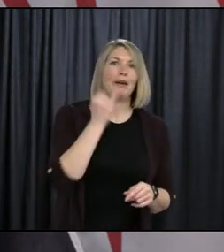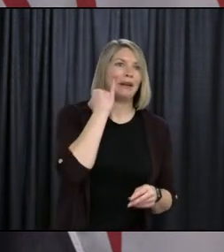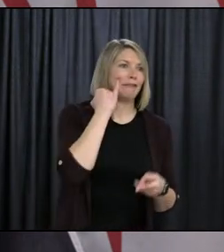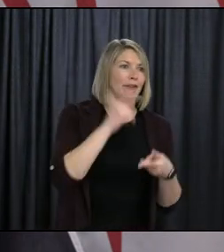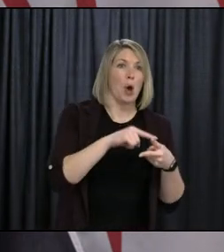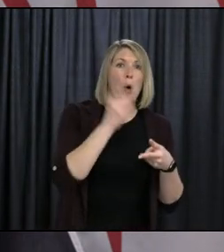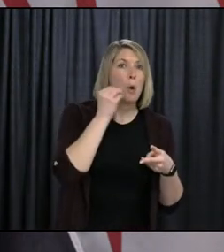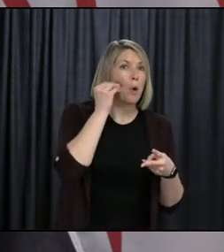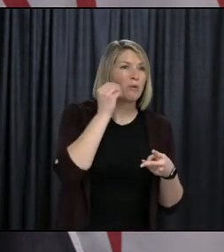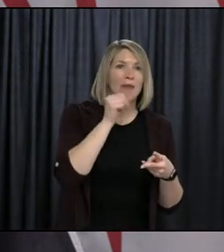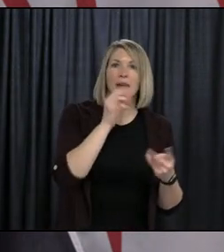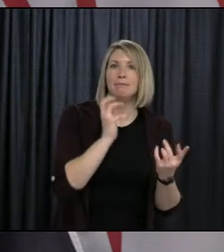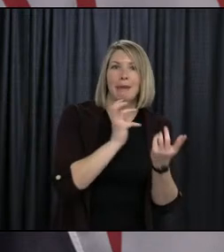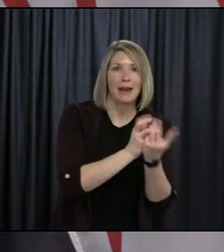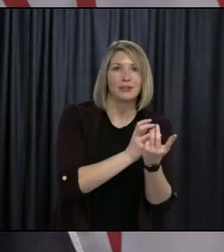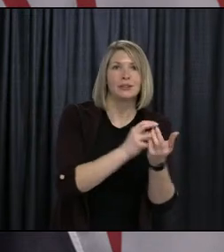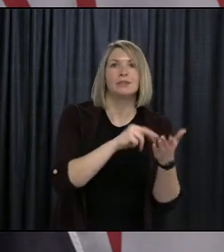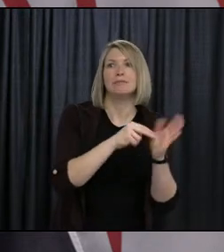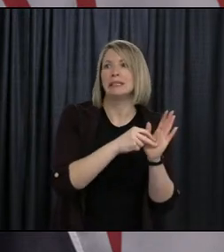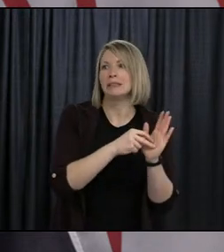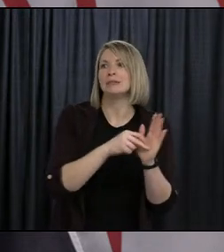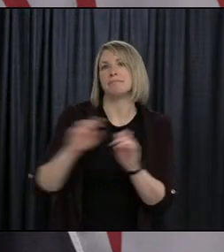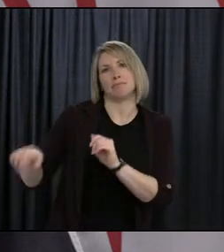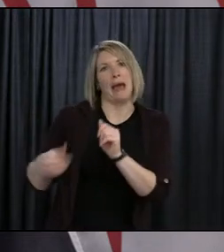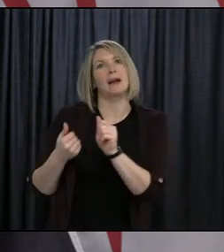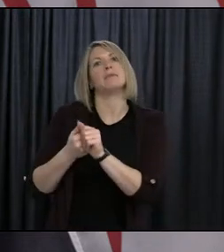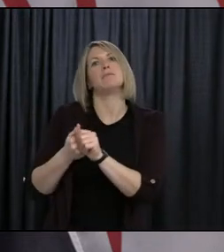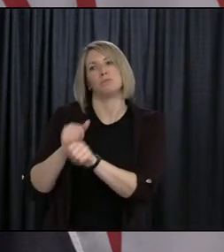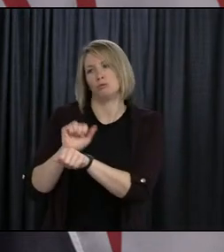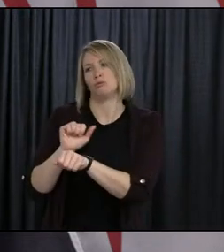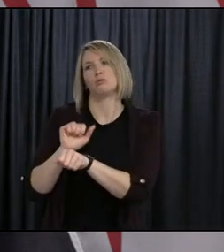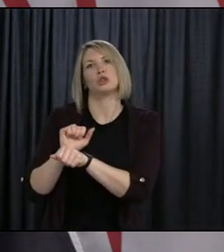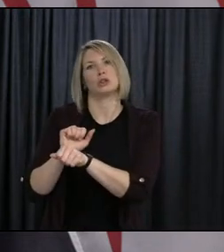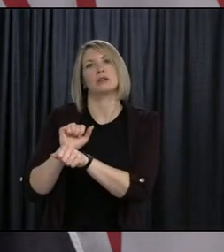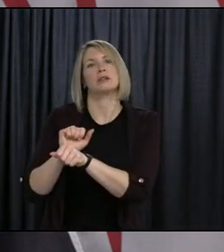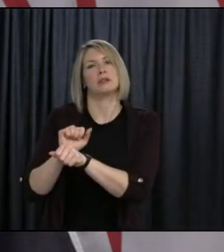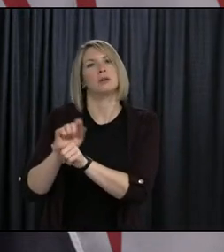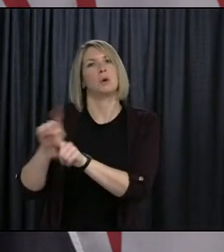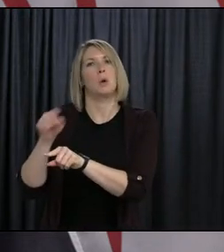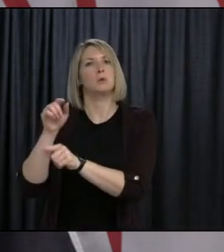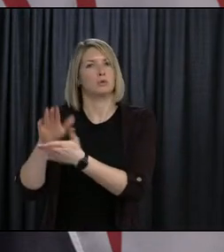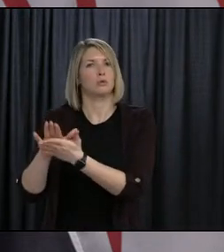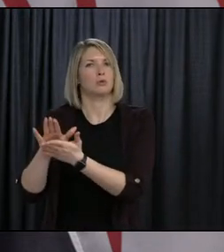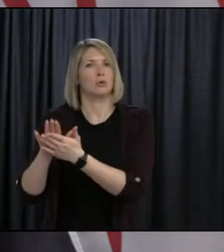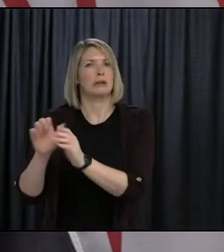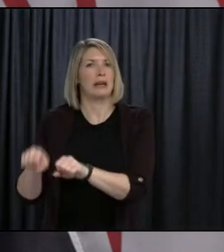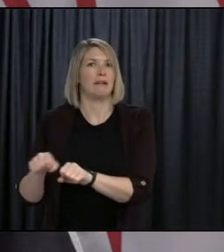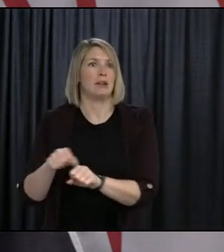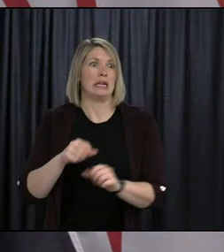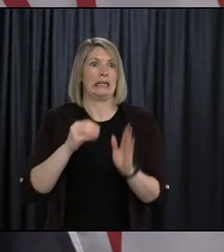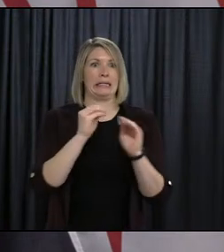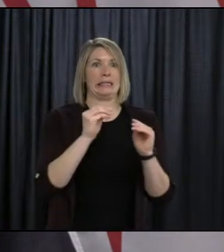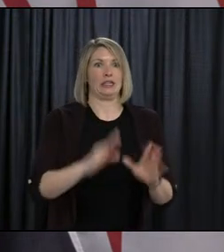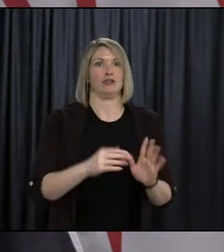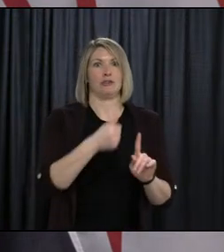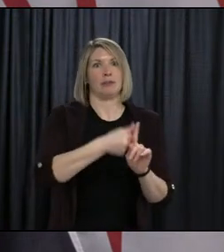is no other provision. That's the only way the teachers are essential workers, and we need them to be doing their work. So